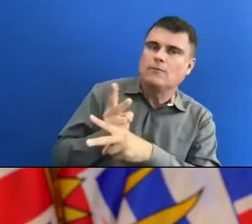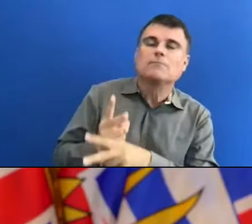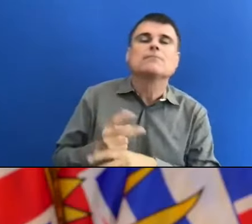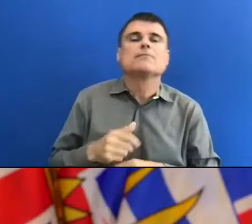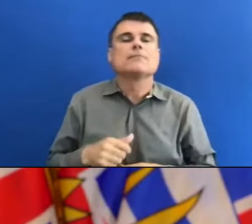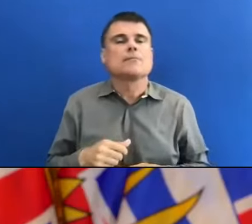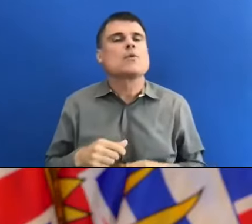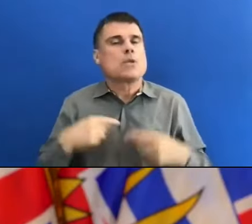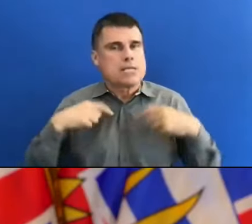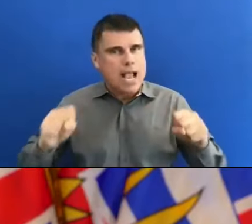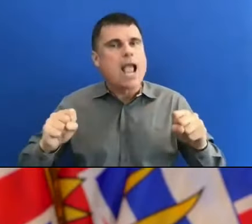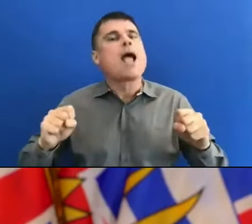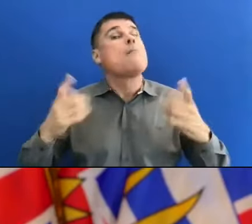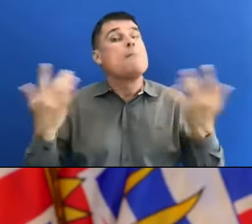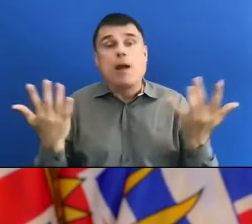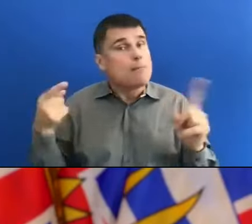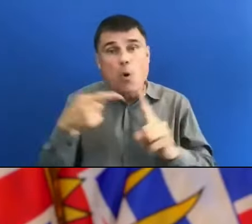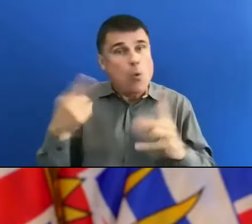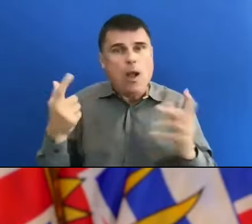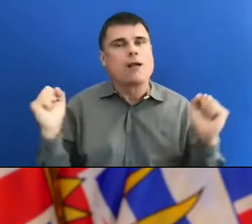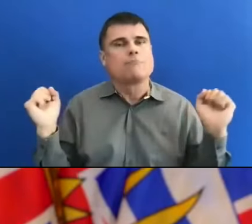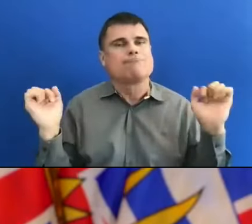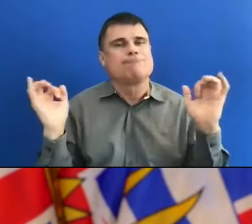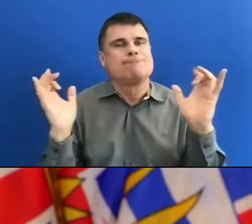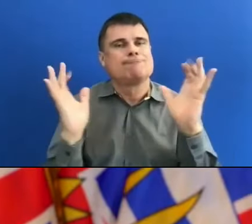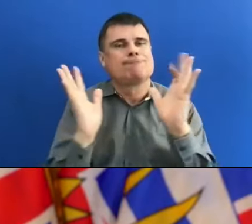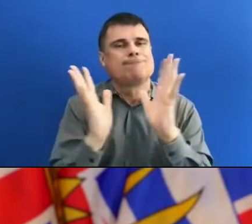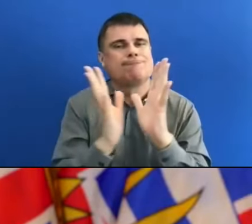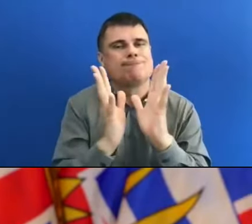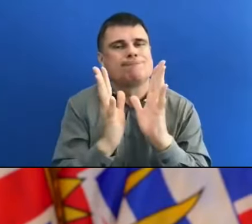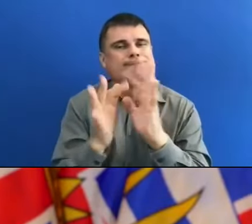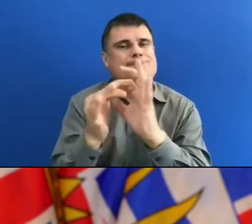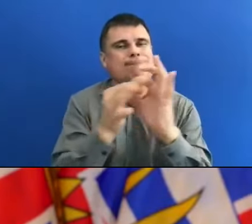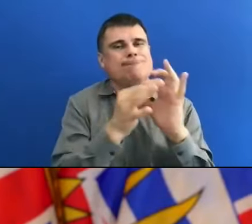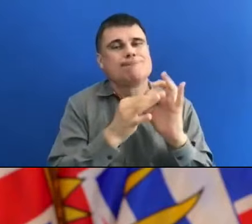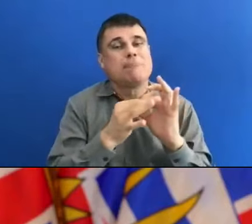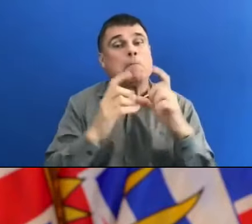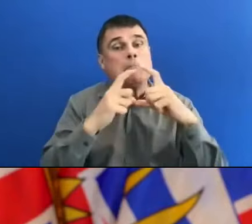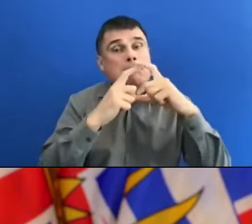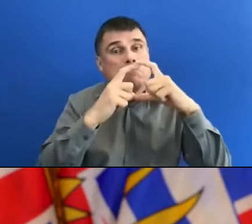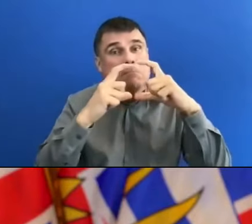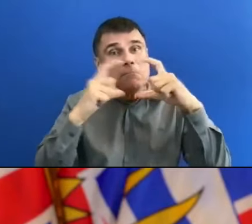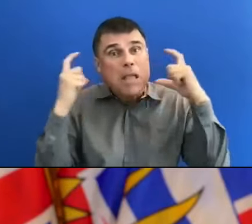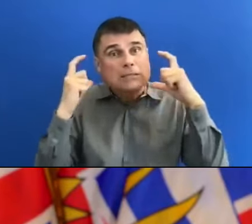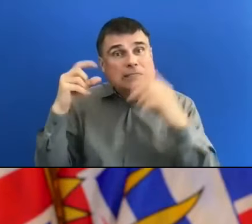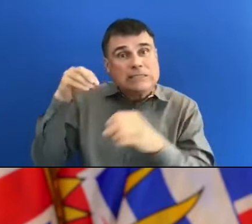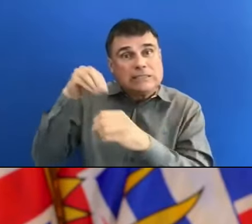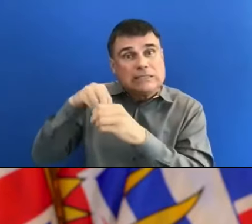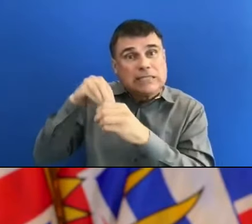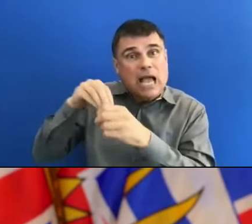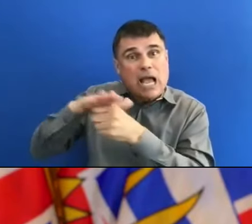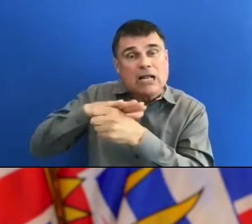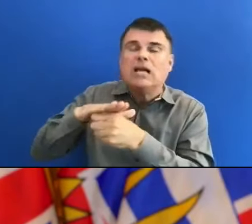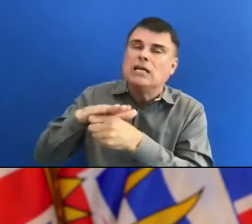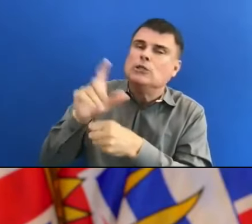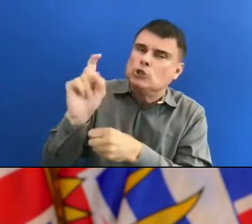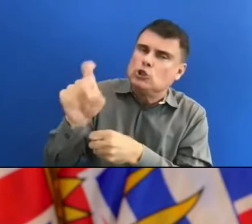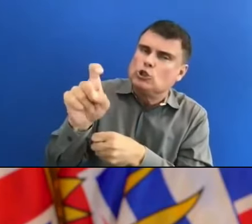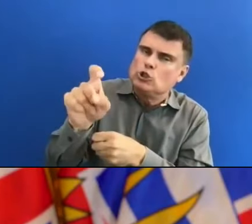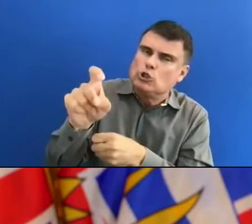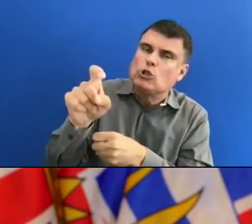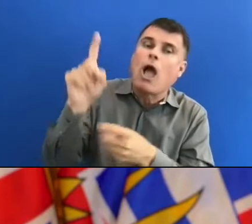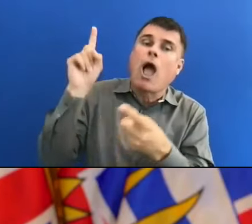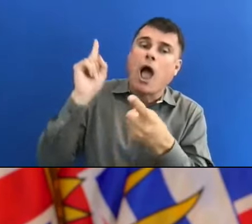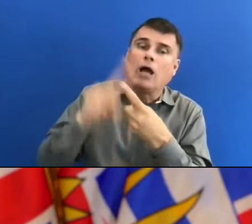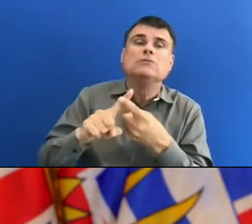back together again. And that includes wearing masks in indoor public spaces for the next little while until we're fully protected.